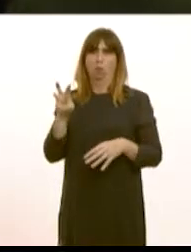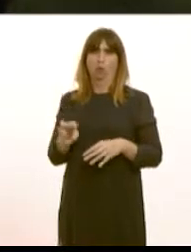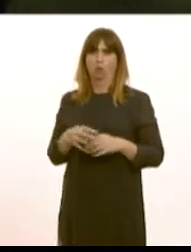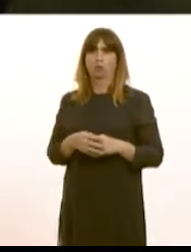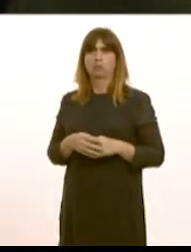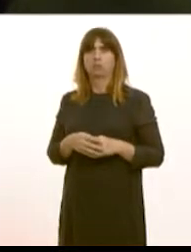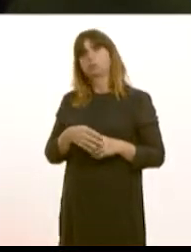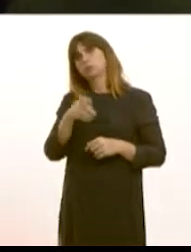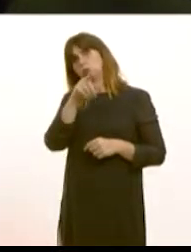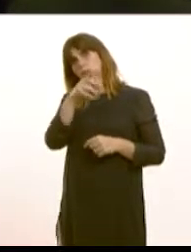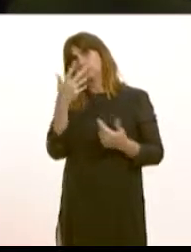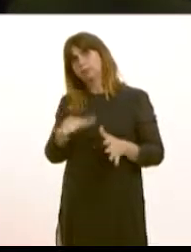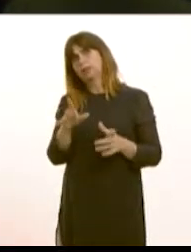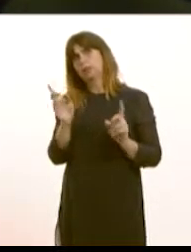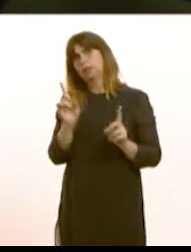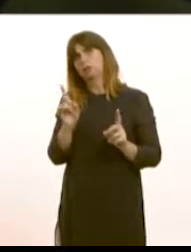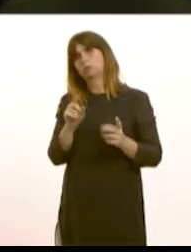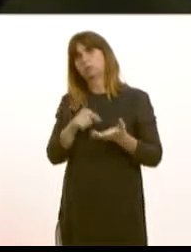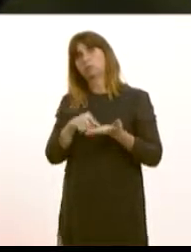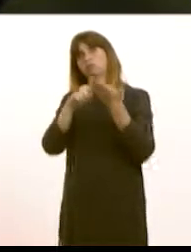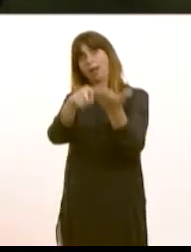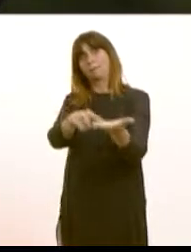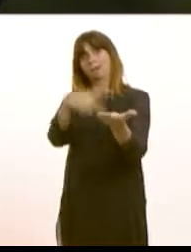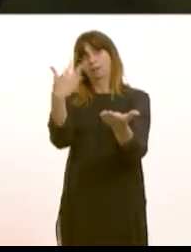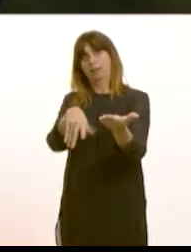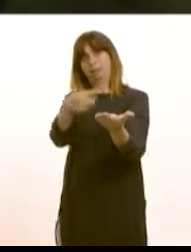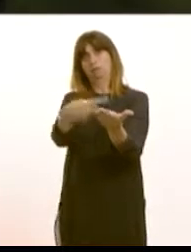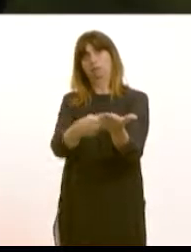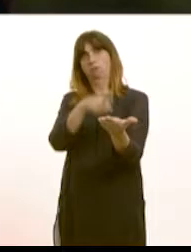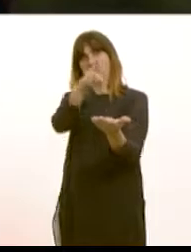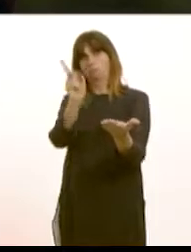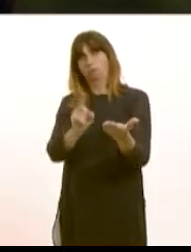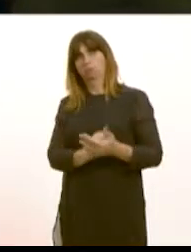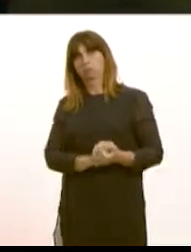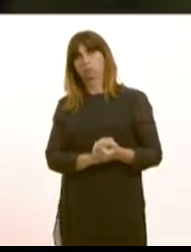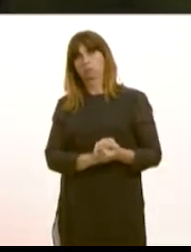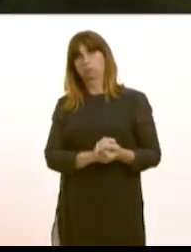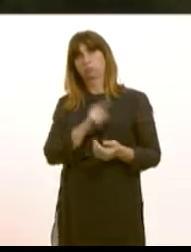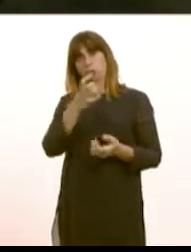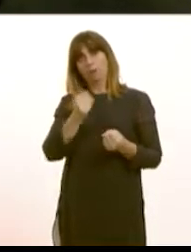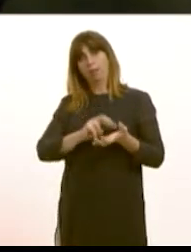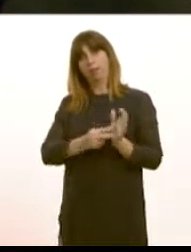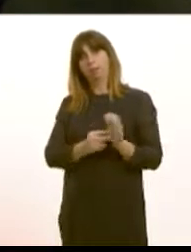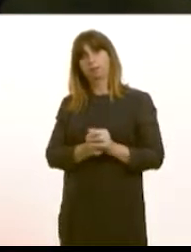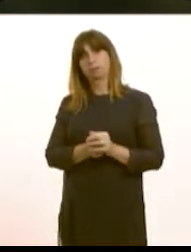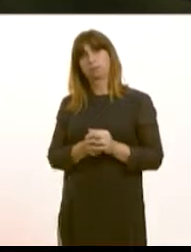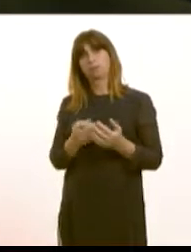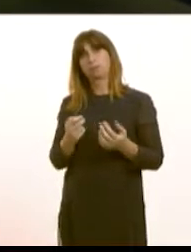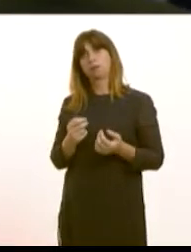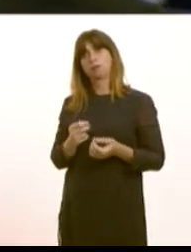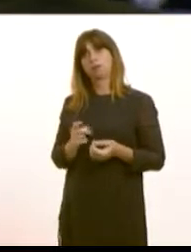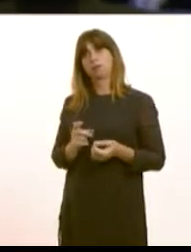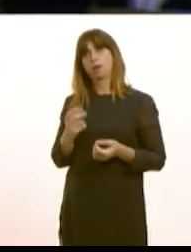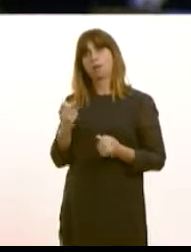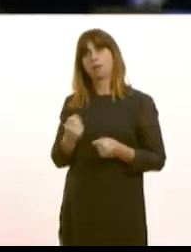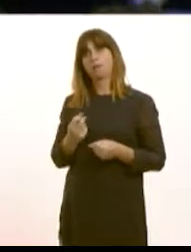how have you taken this recommendation forward and what plans do you have in place to increase on just 27